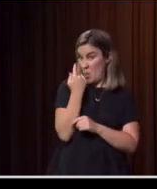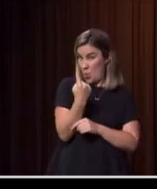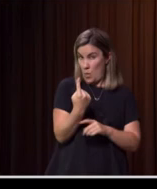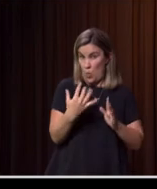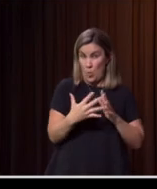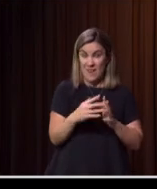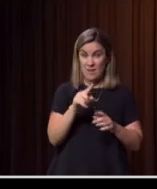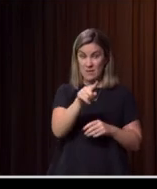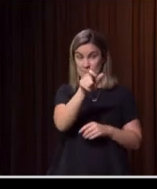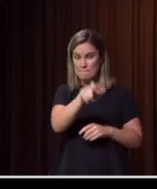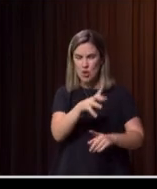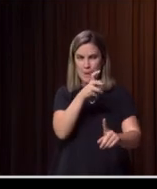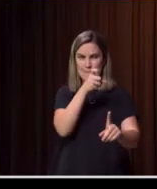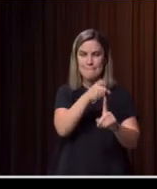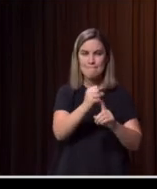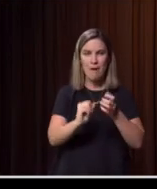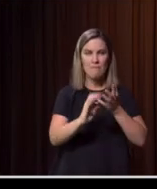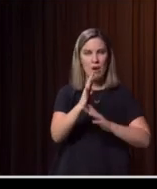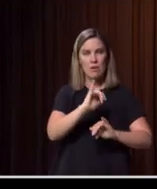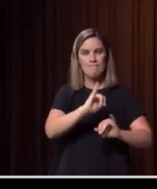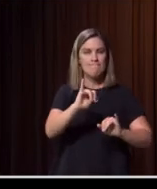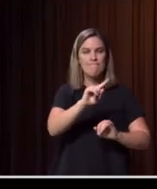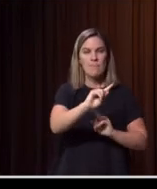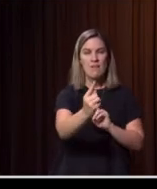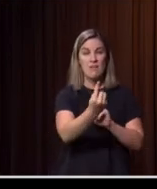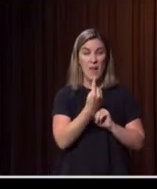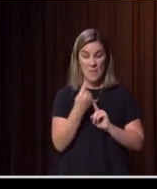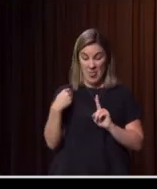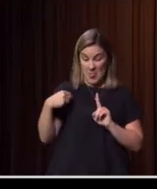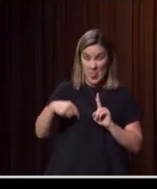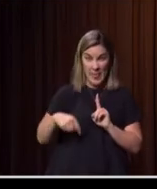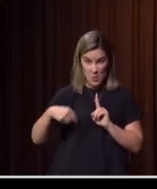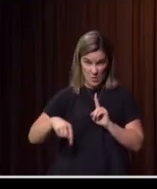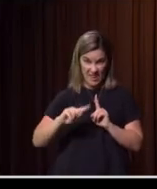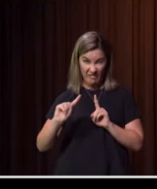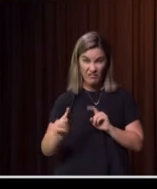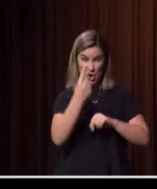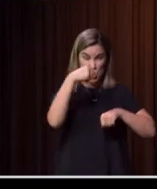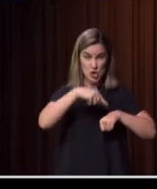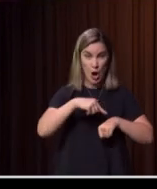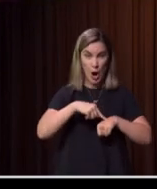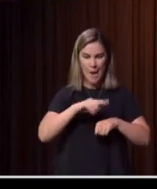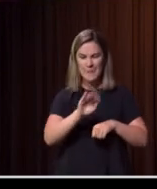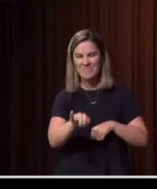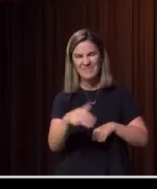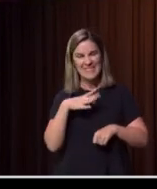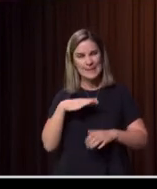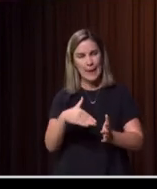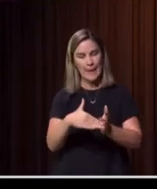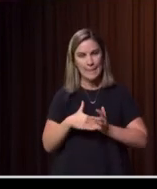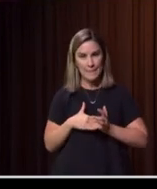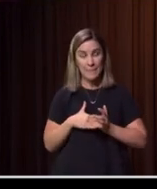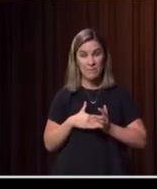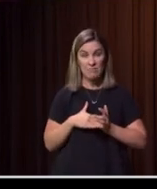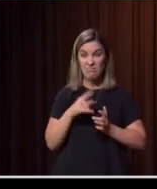by the fires to say, I'm ready to have a conversation around what assistance is there for me. Up the north coast, well and truly beyond 12